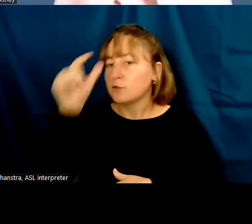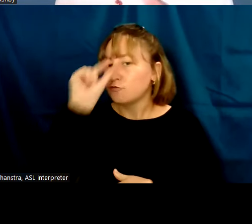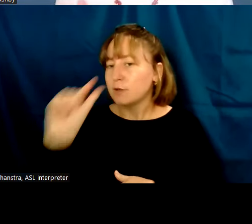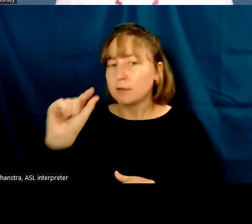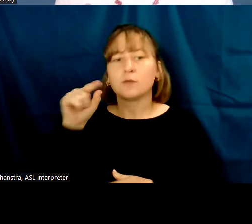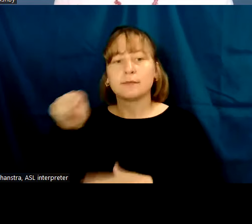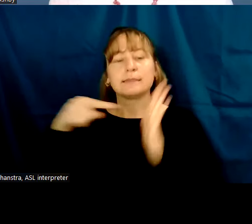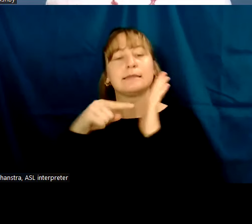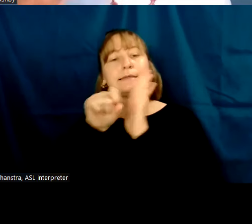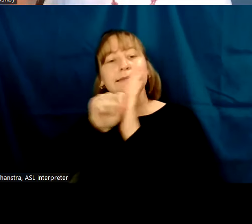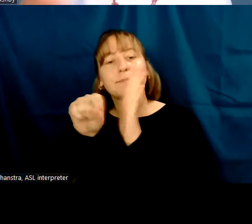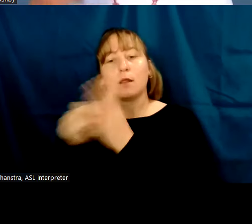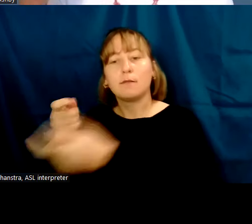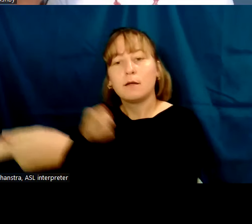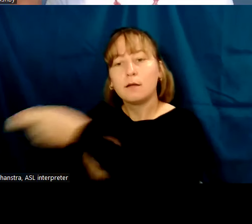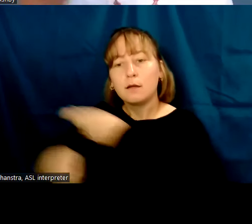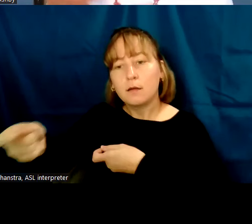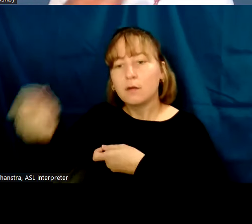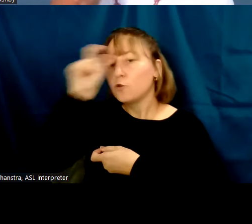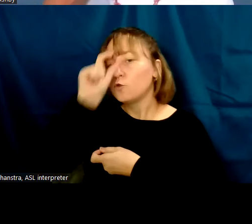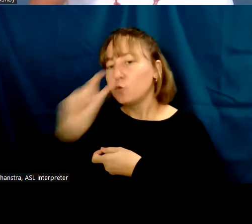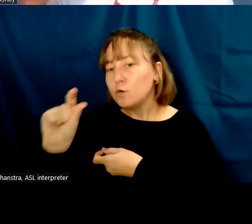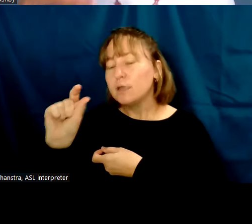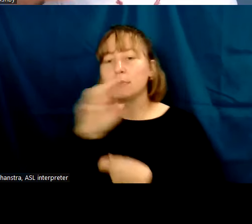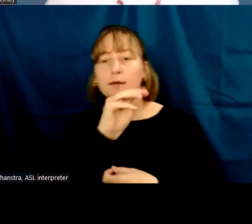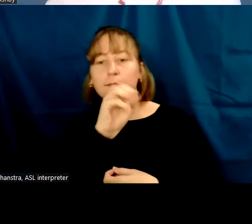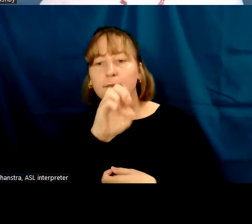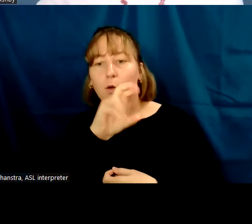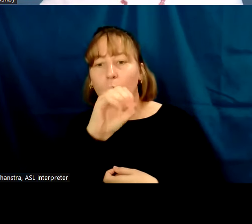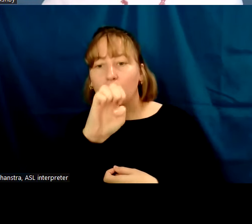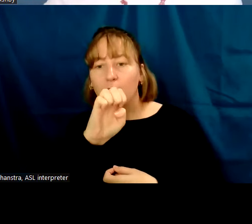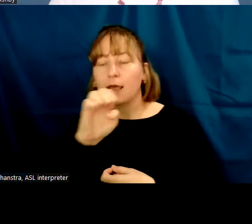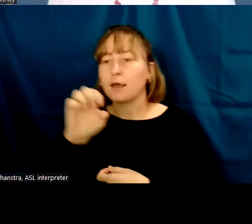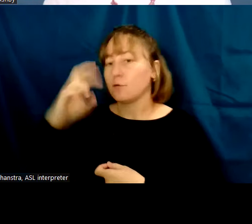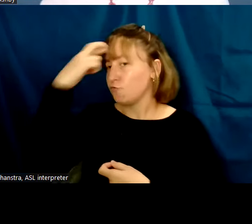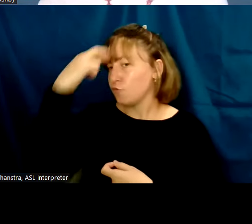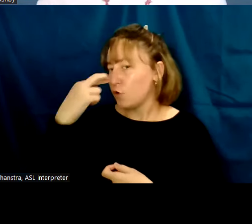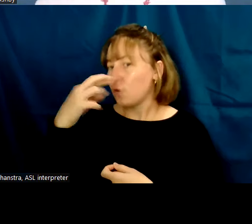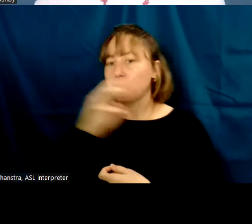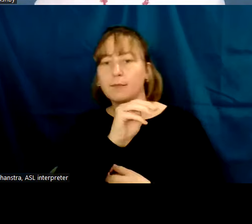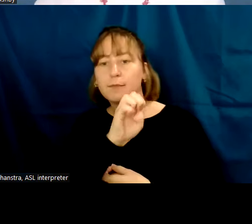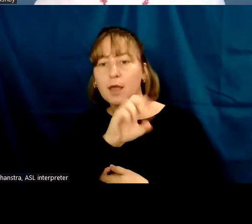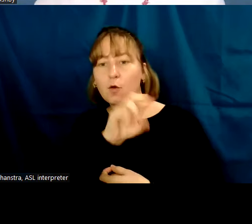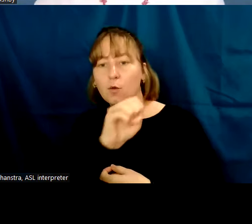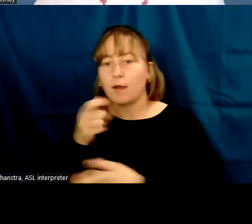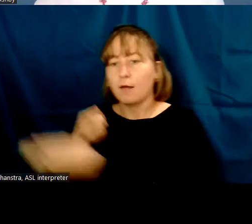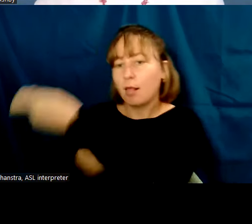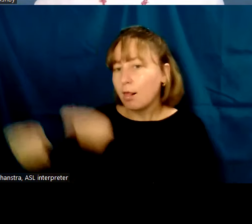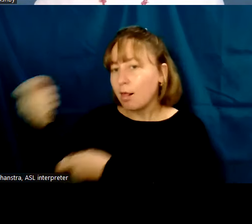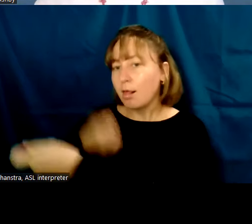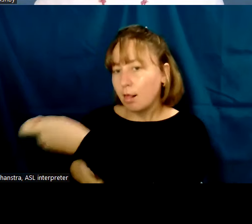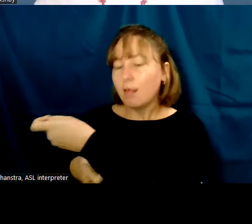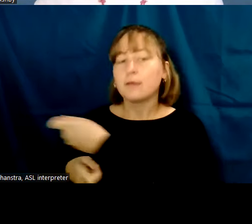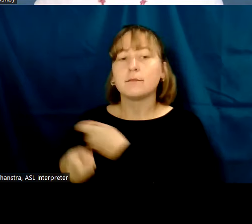going on between Meroe and Greece, Meroe and Rome, and then even up into the highlands of